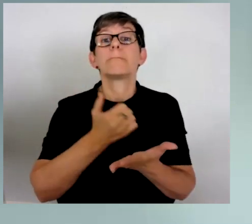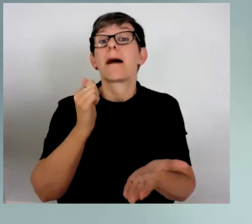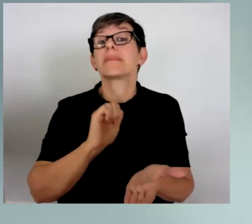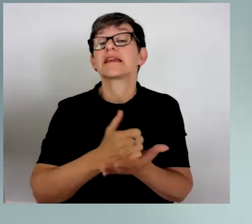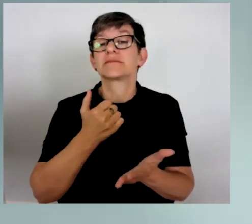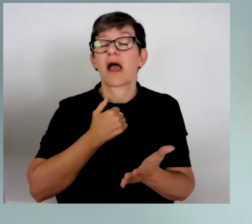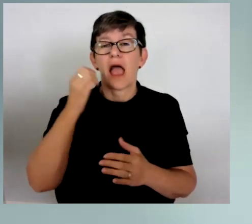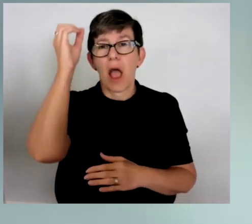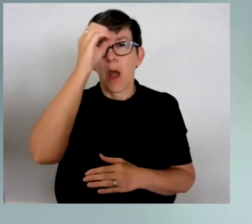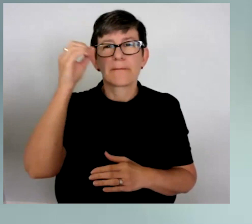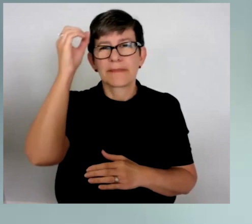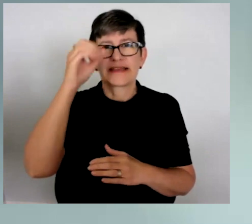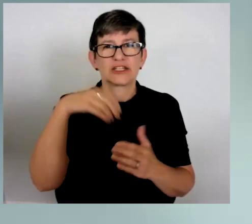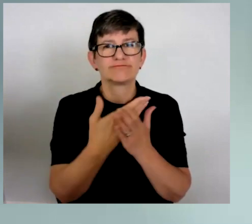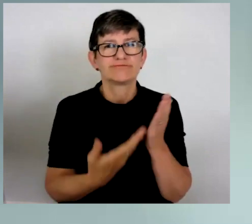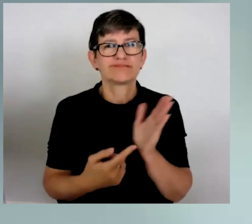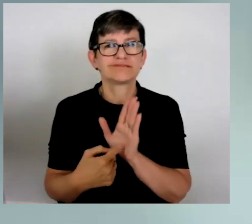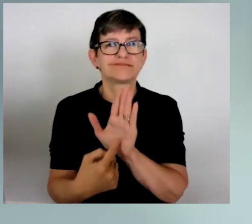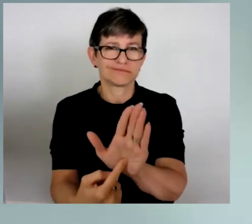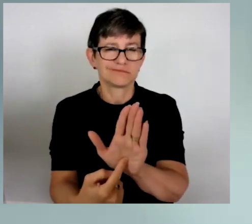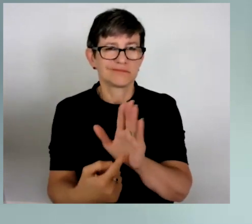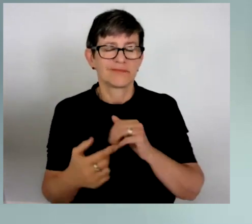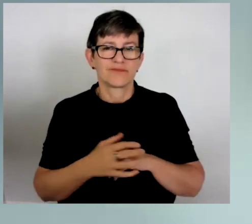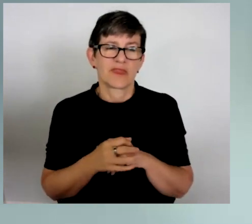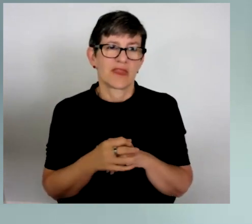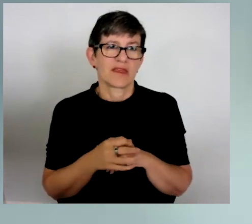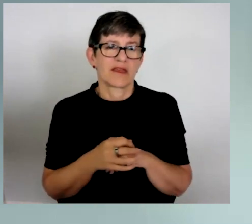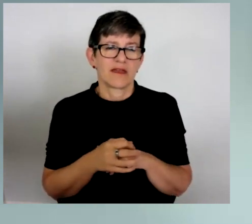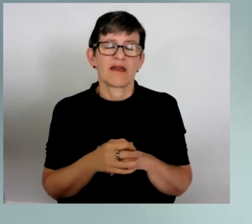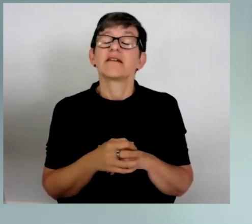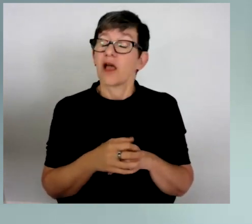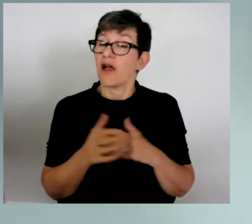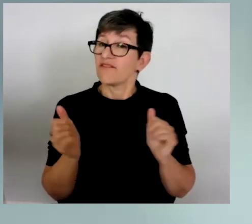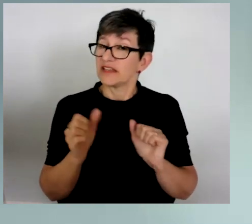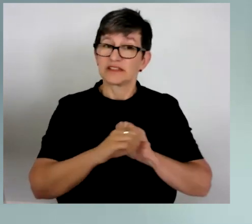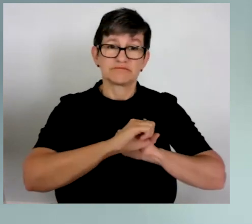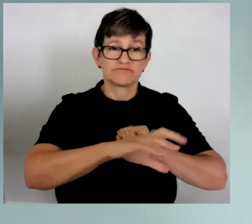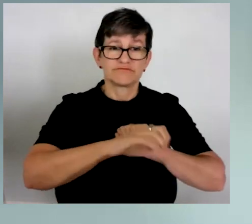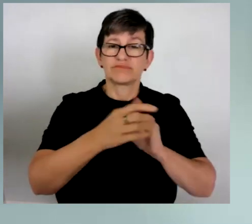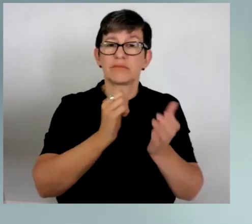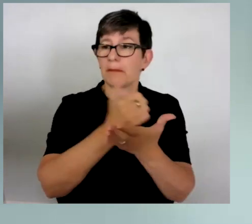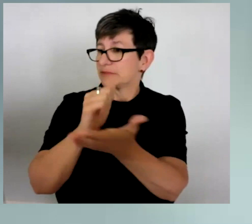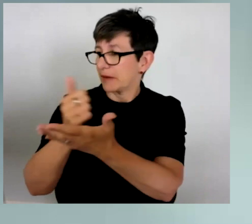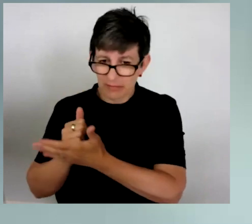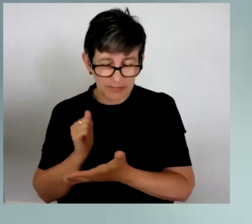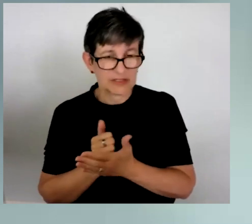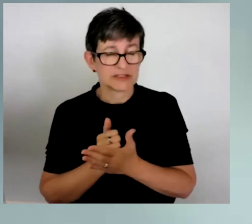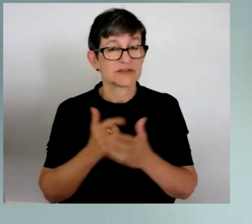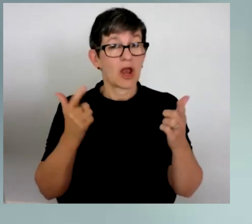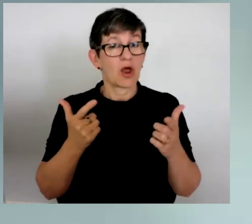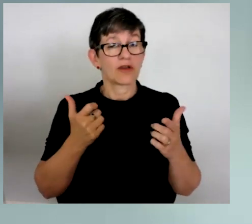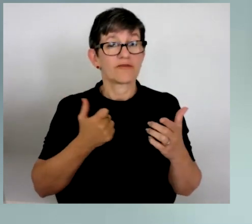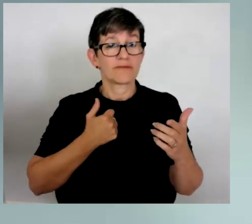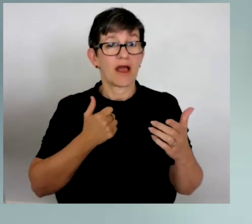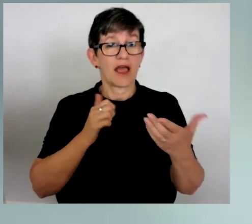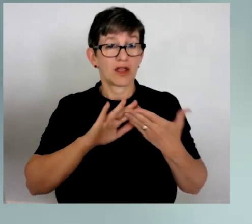opinion piece. And so I did that. And I got lots of really strong support from my